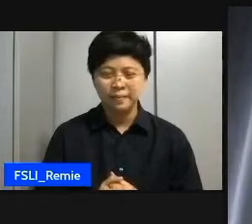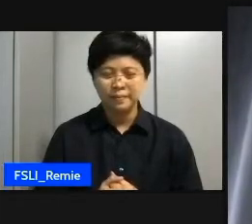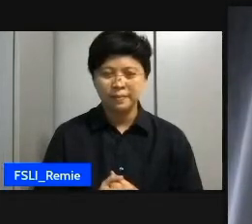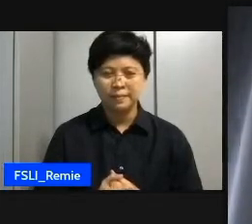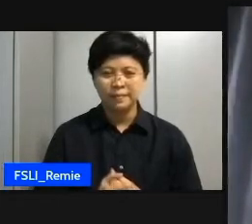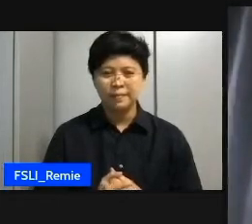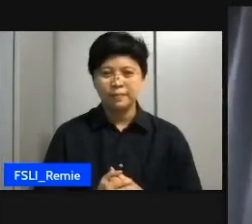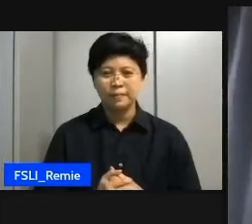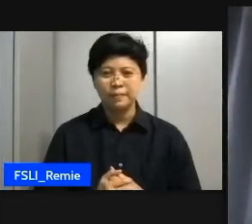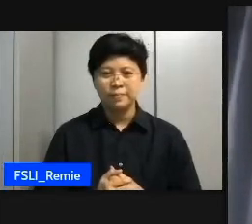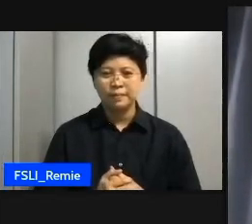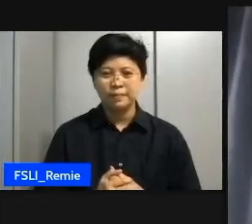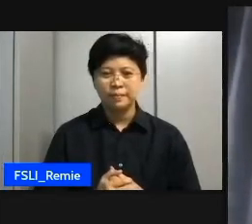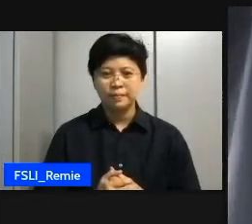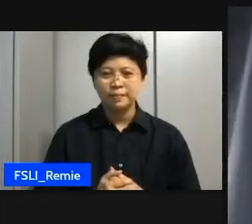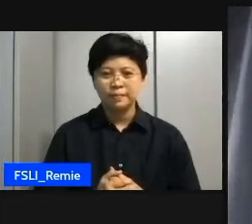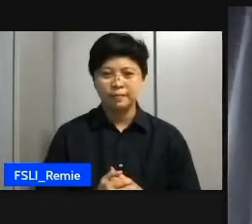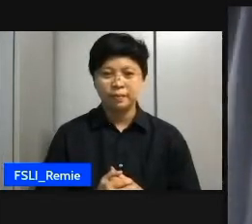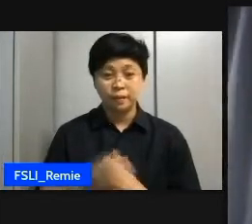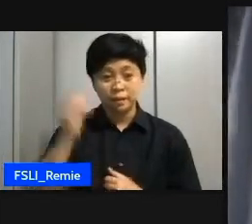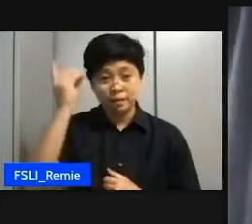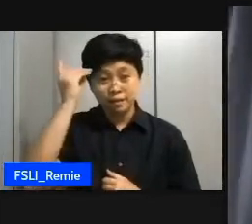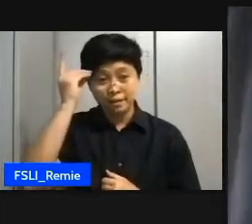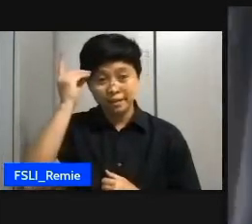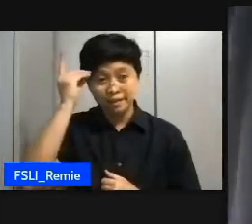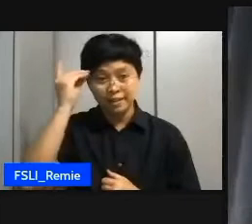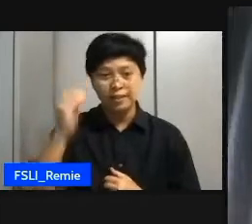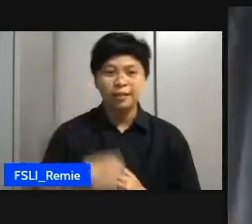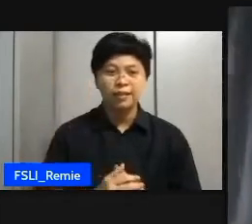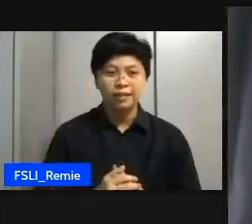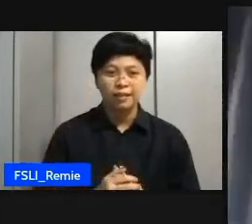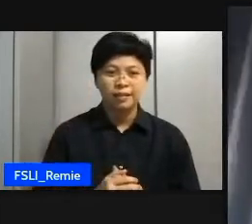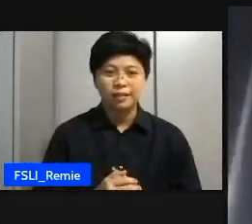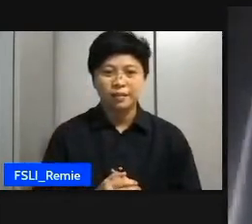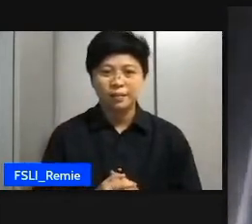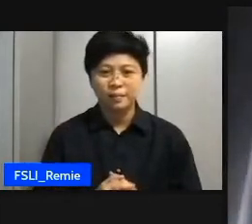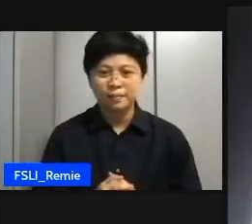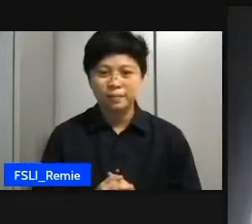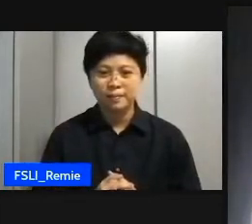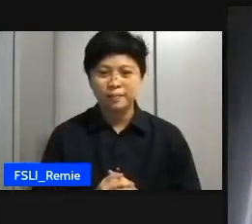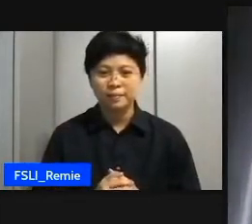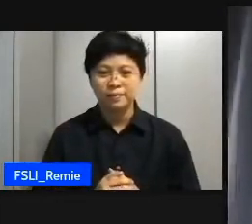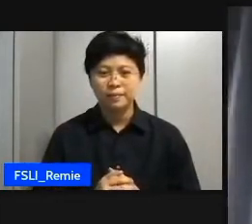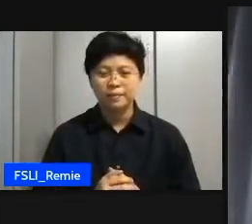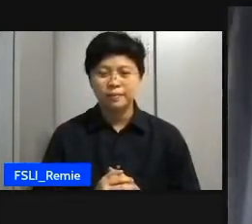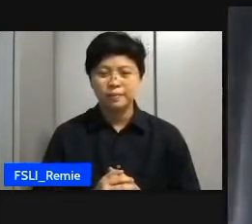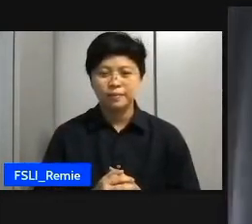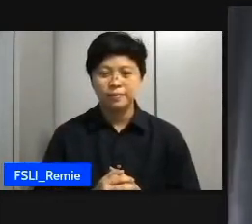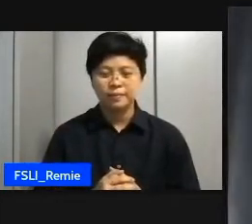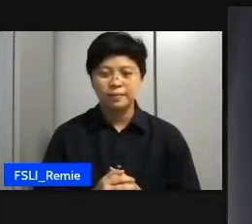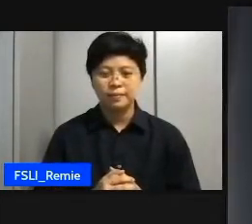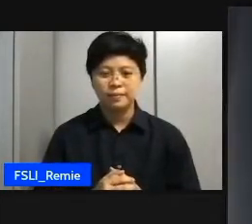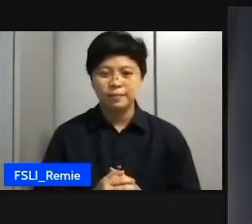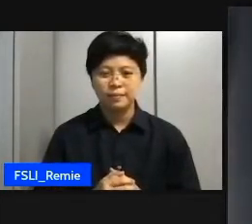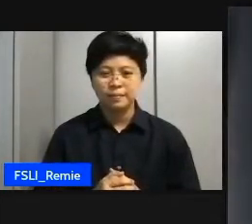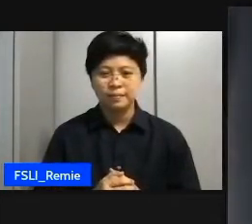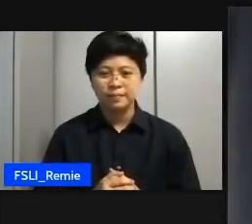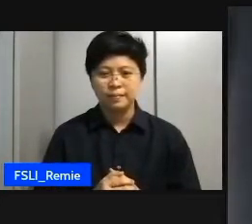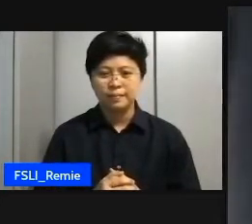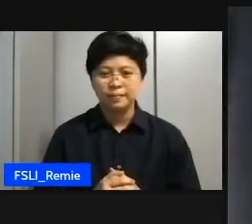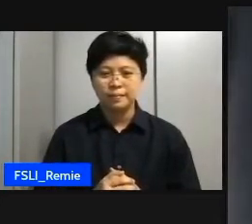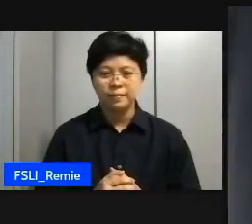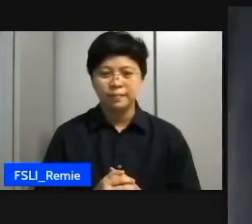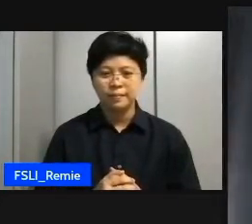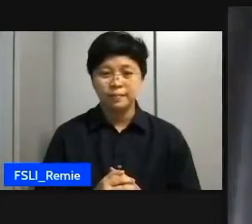talking right huh what do you mean he's not talking right it's he's just saying the word if remember i'll say what they're it just had a